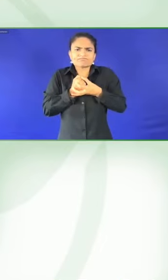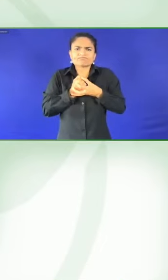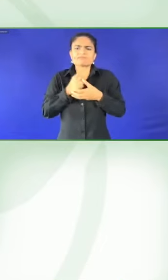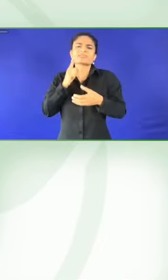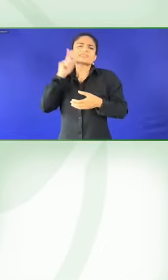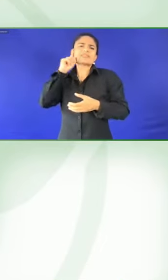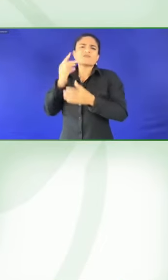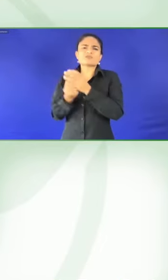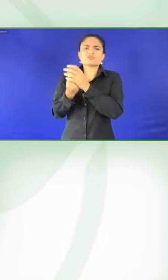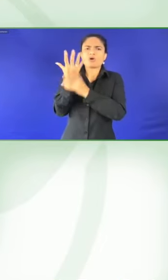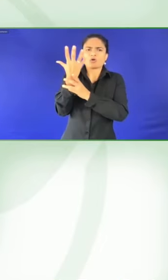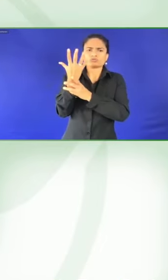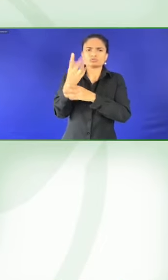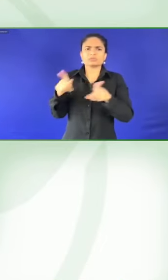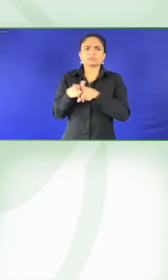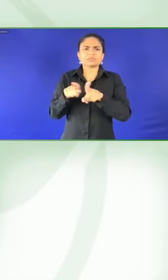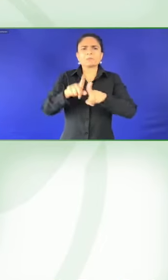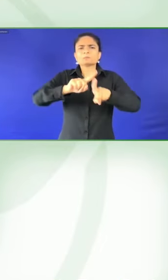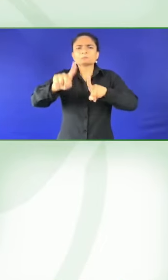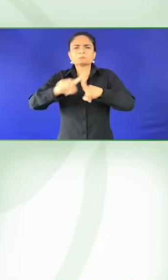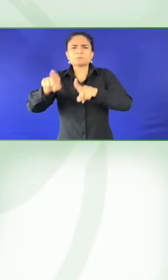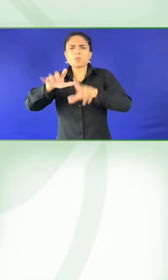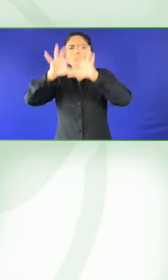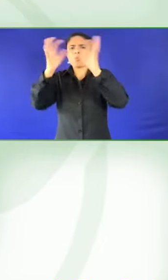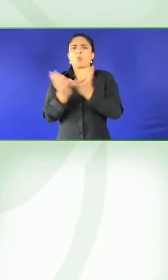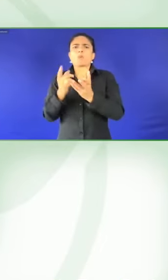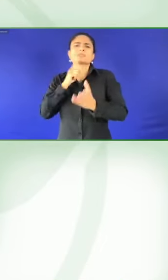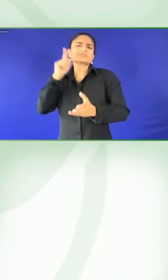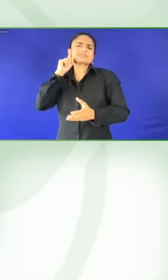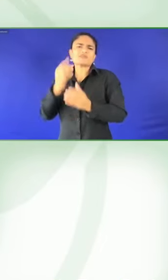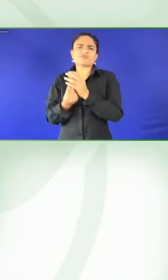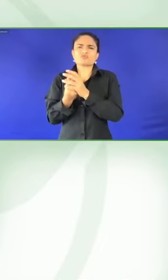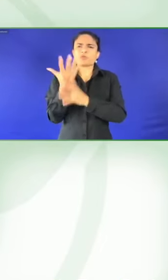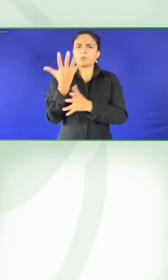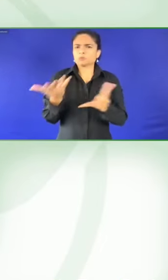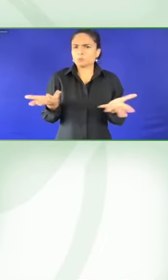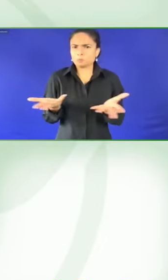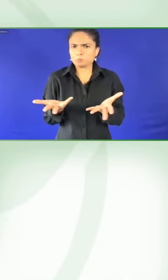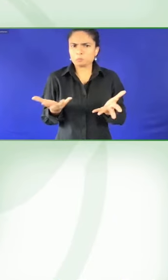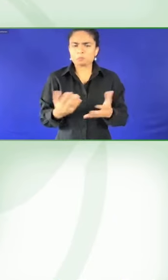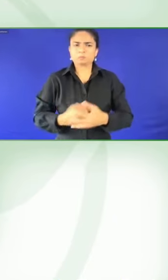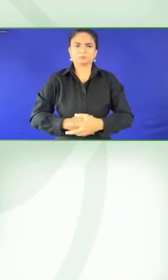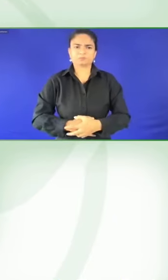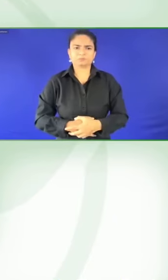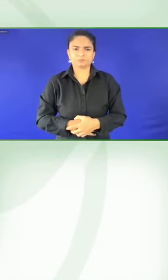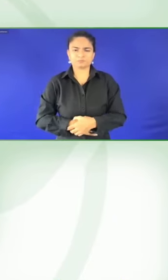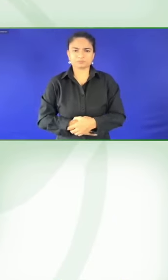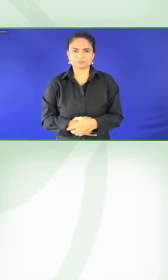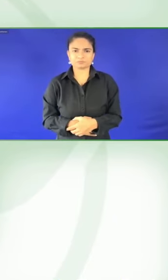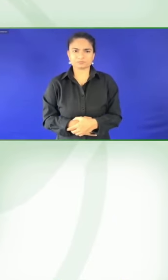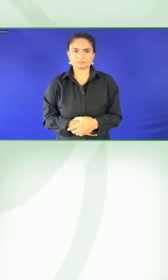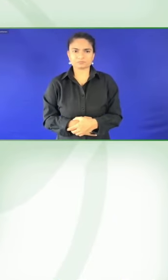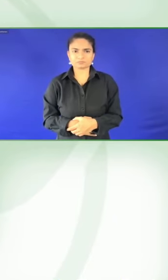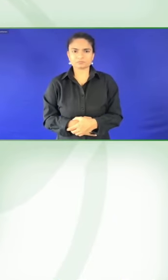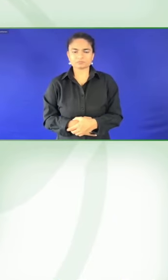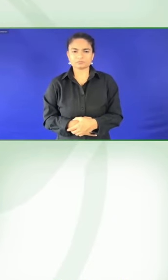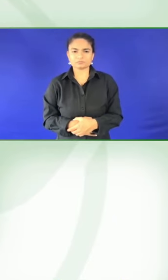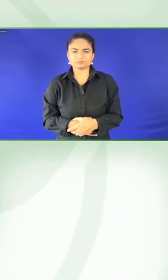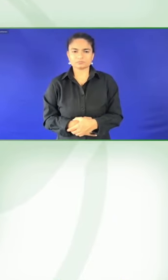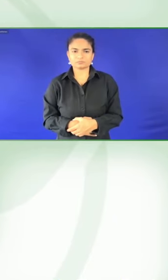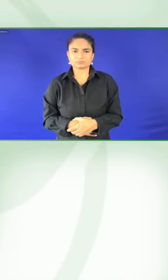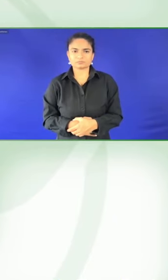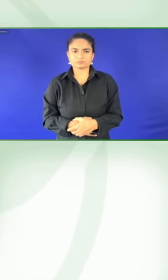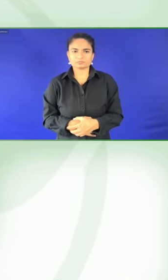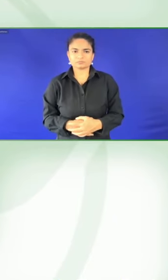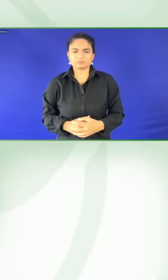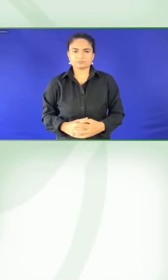Thank you. So, like others have mentioned, our platform is really deaf-centered. And to talk